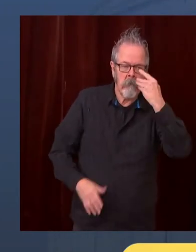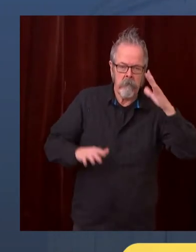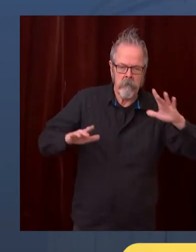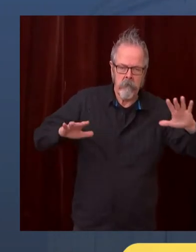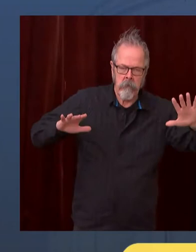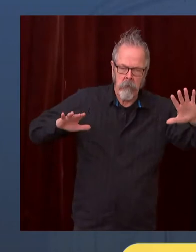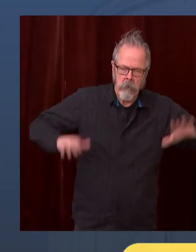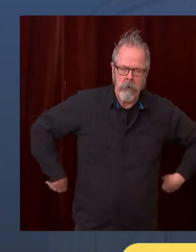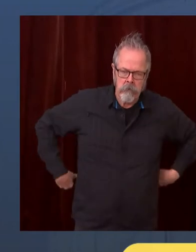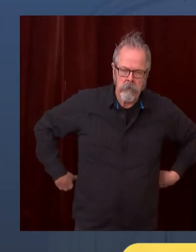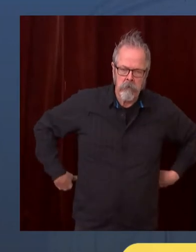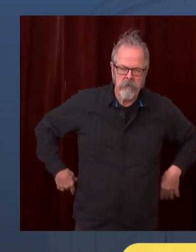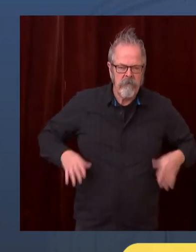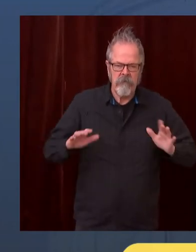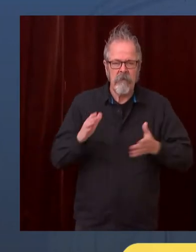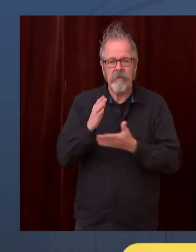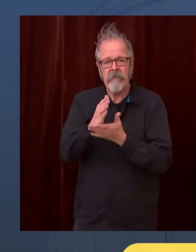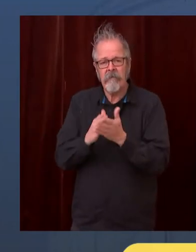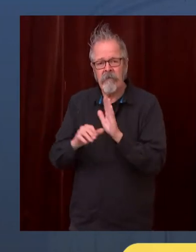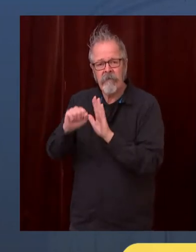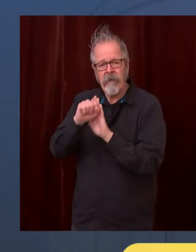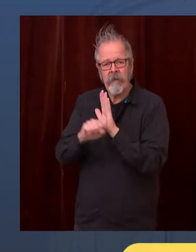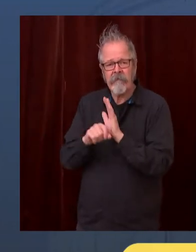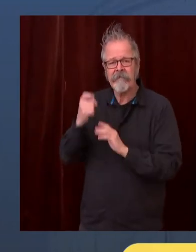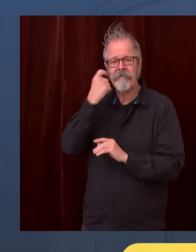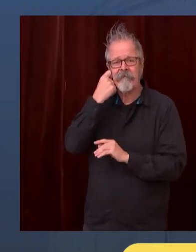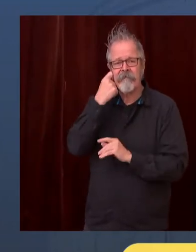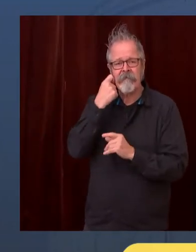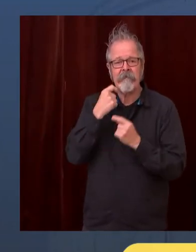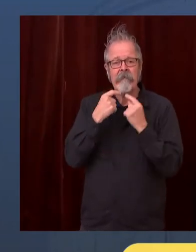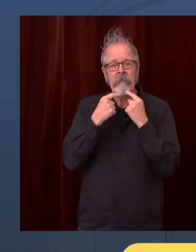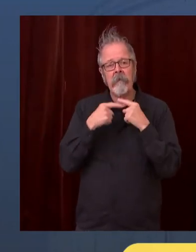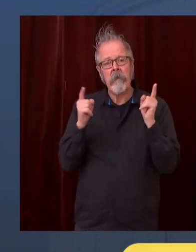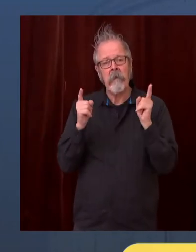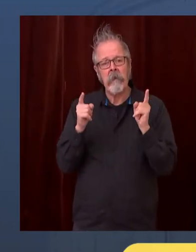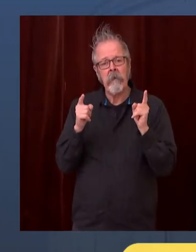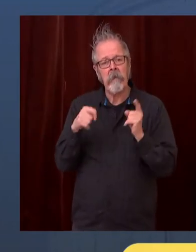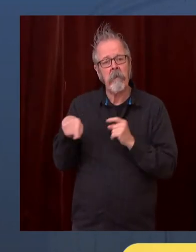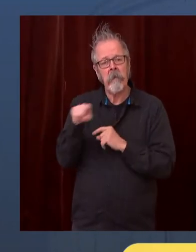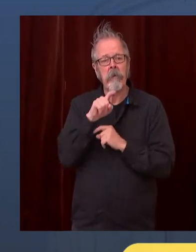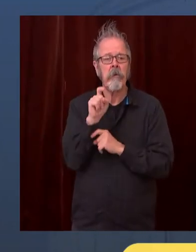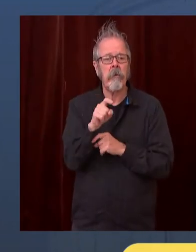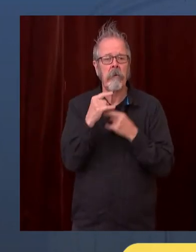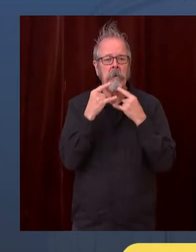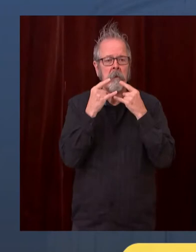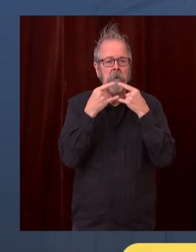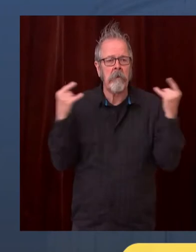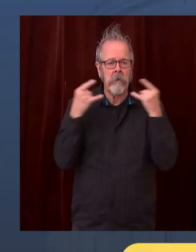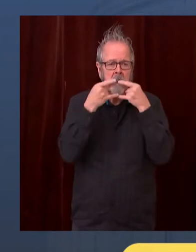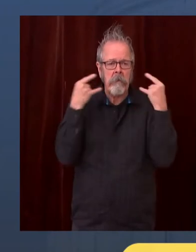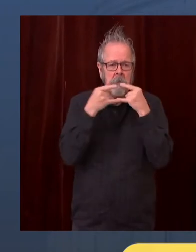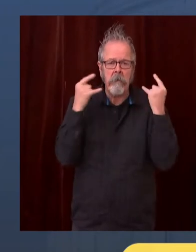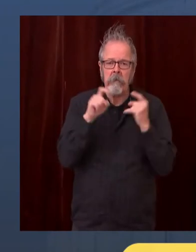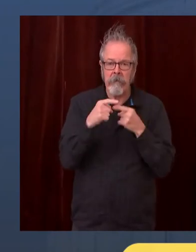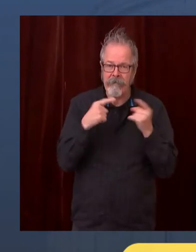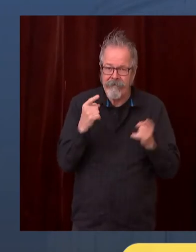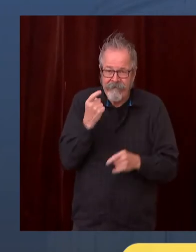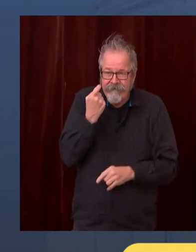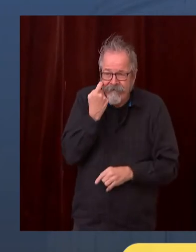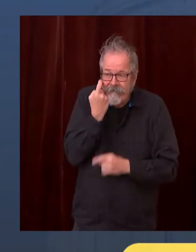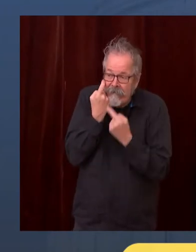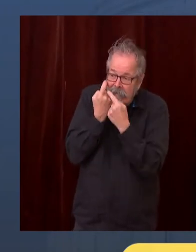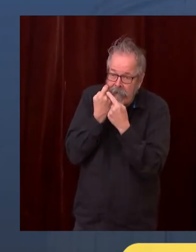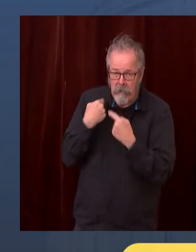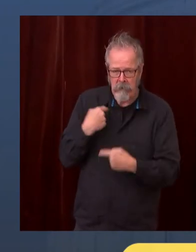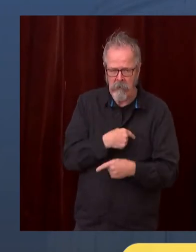and while that has happened thousands of people have died and we just can't wait that long. We've got to get